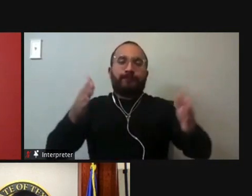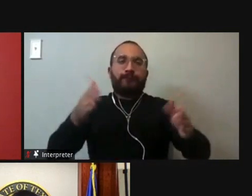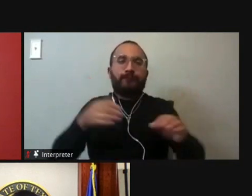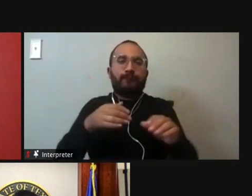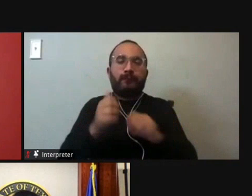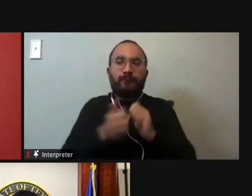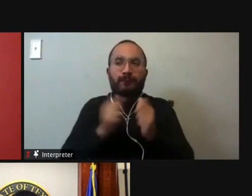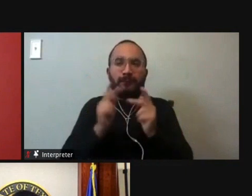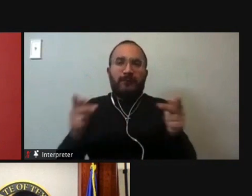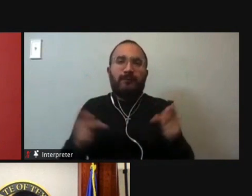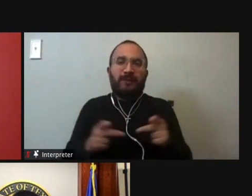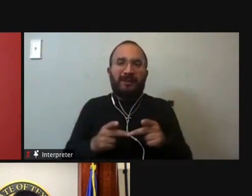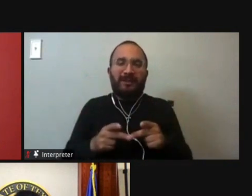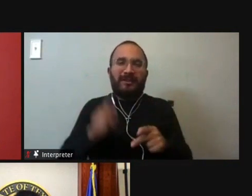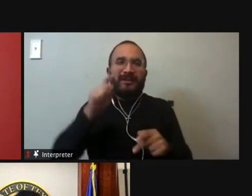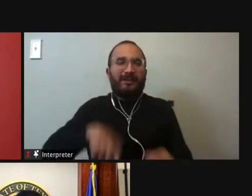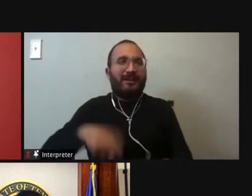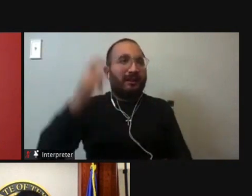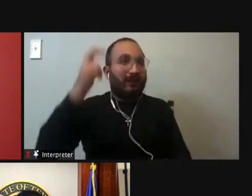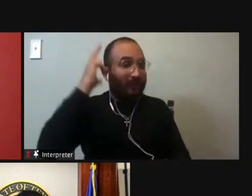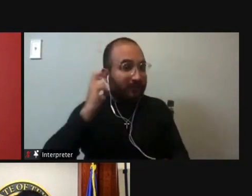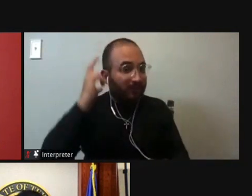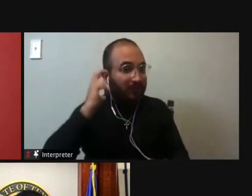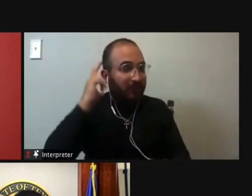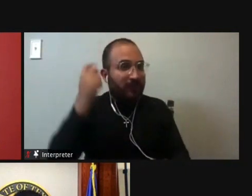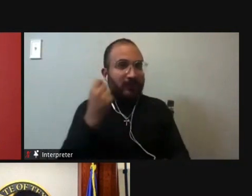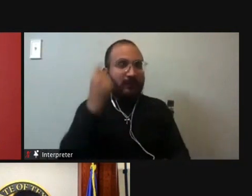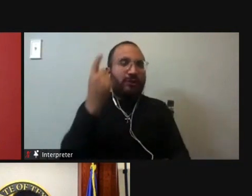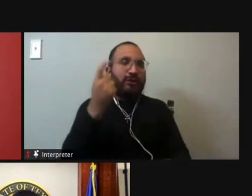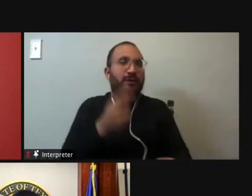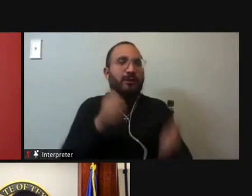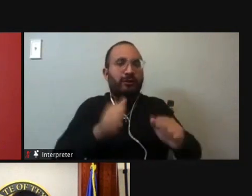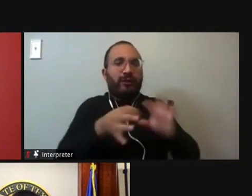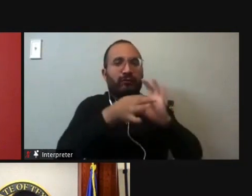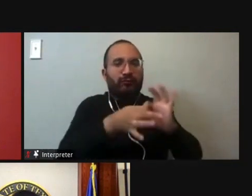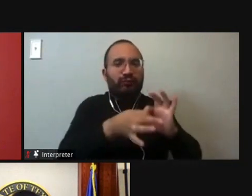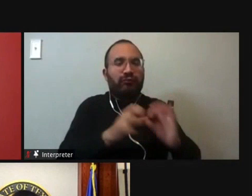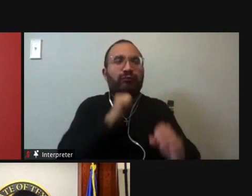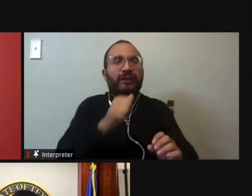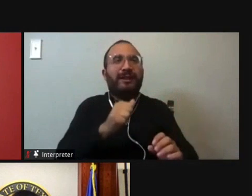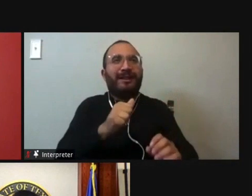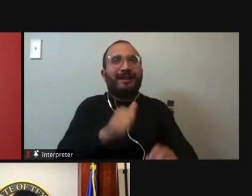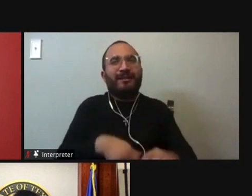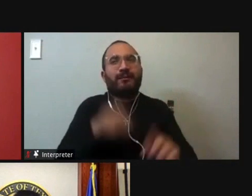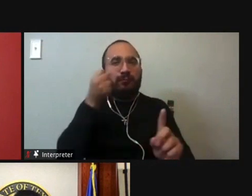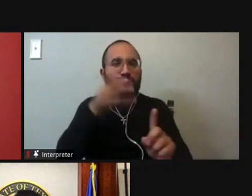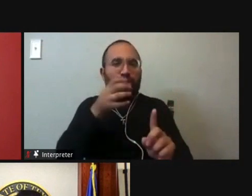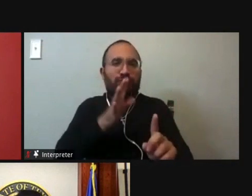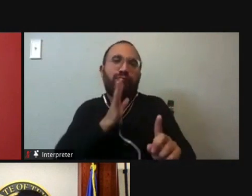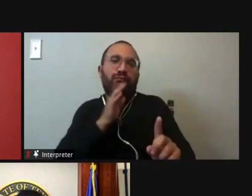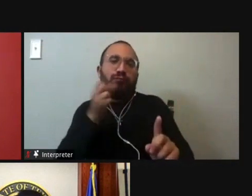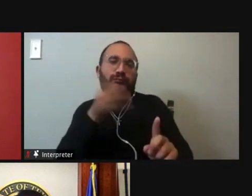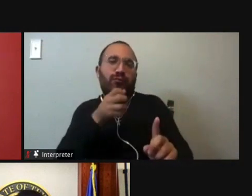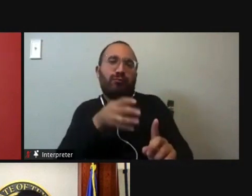ear than a mouth. For us to sit there and tell you what you should be concerned about, we